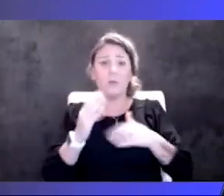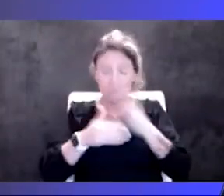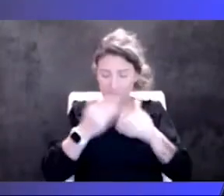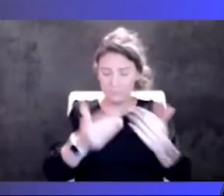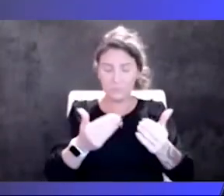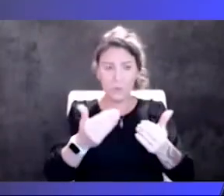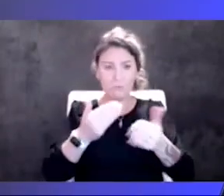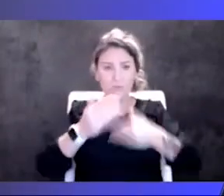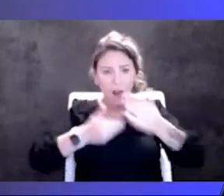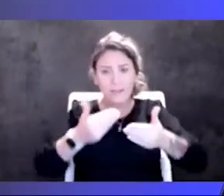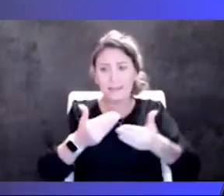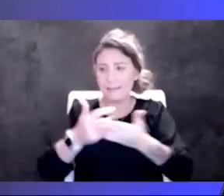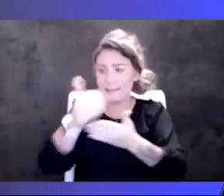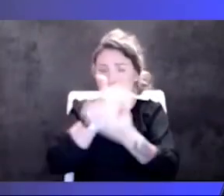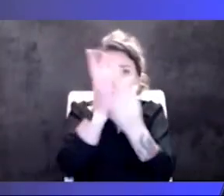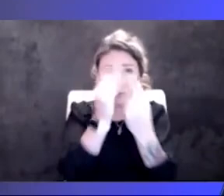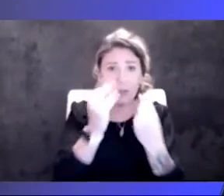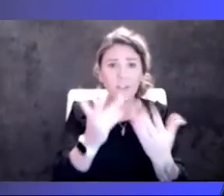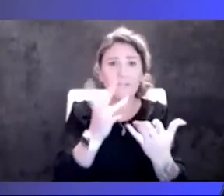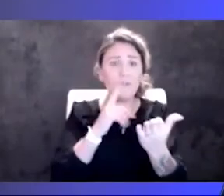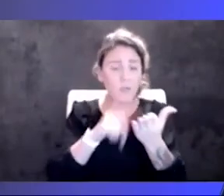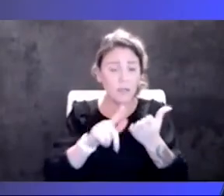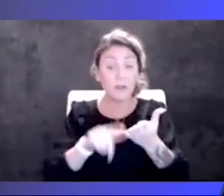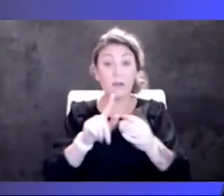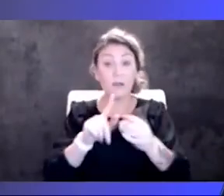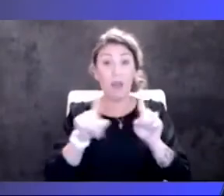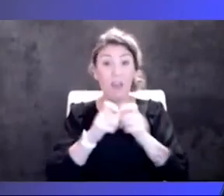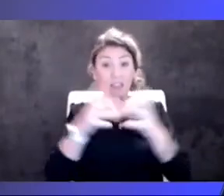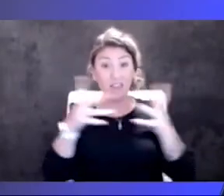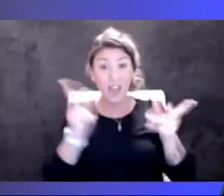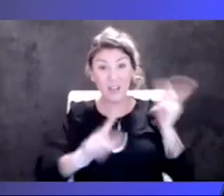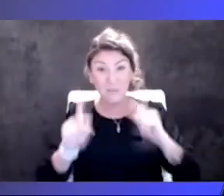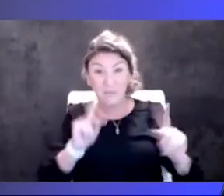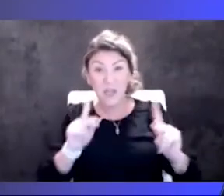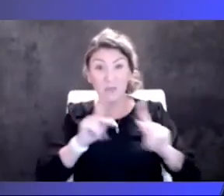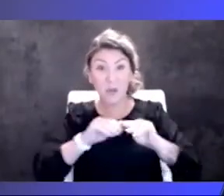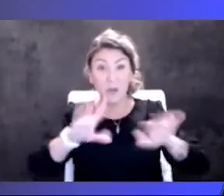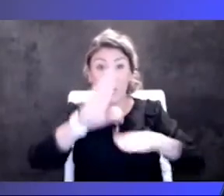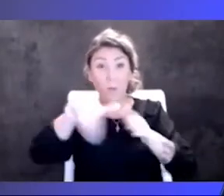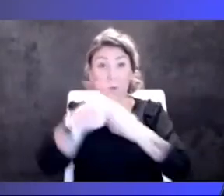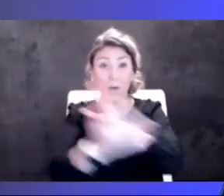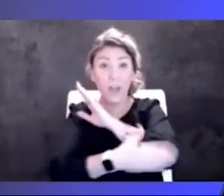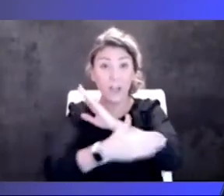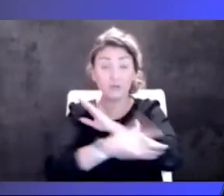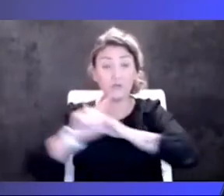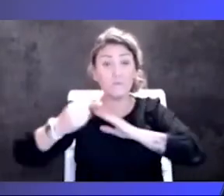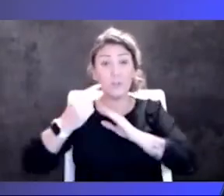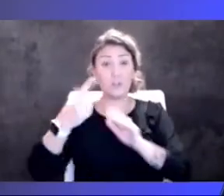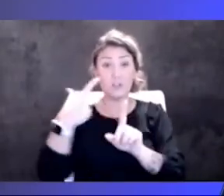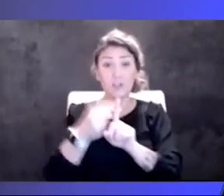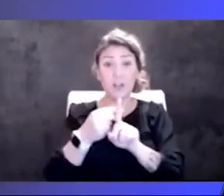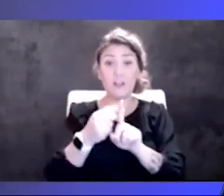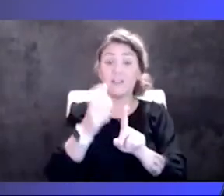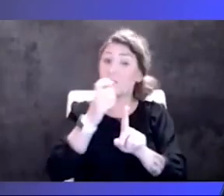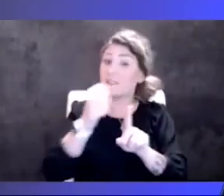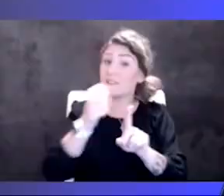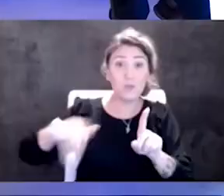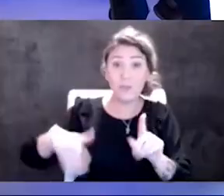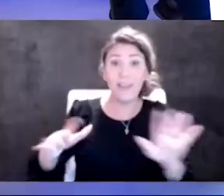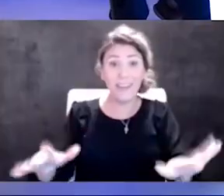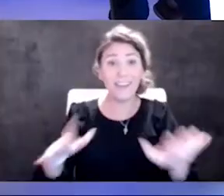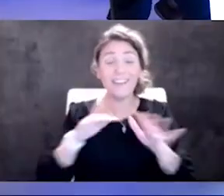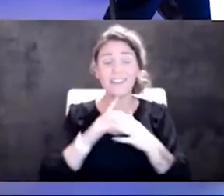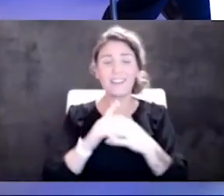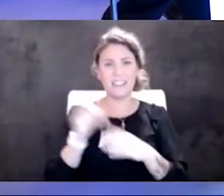the information they need, but that's a lot of people across the country who are getting their first shot. So it's not too late. We were up over, weren't we